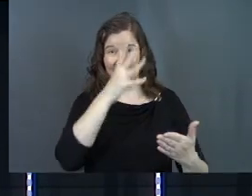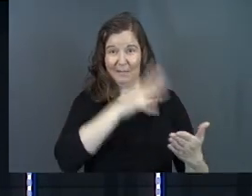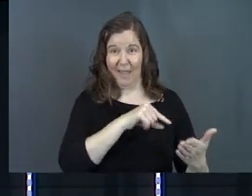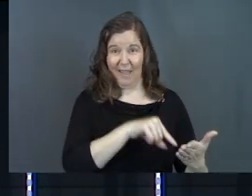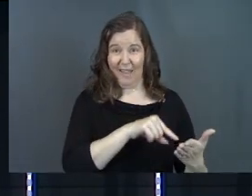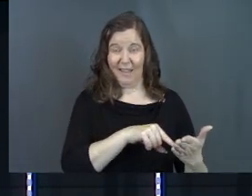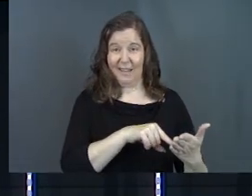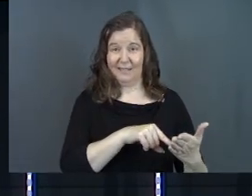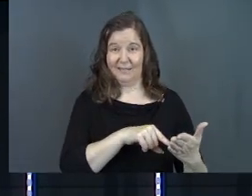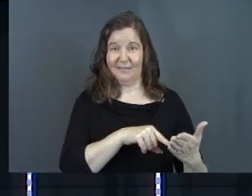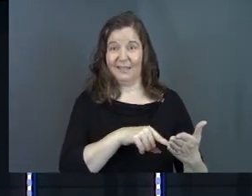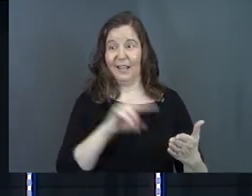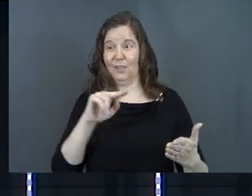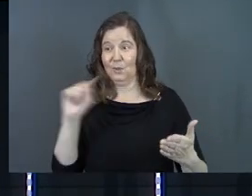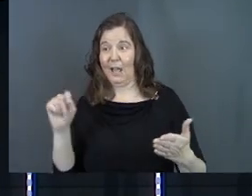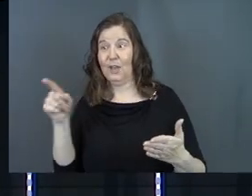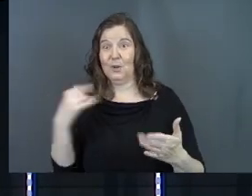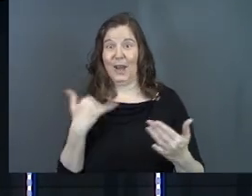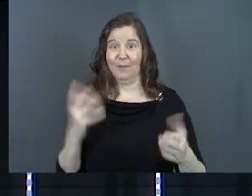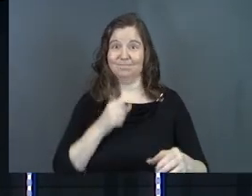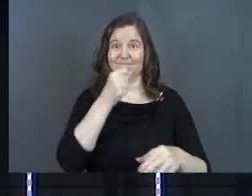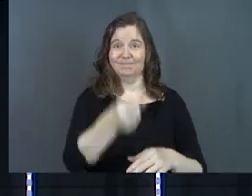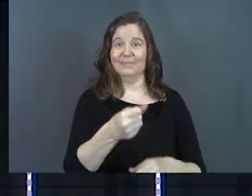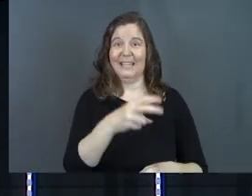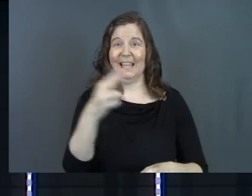And you're in hell's kitchen today. Congratulations.